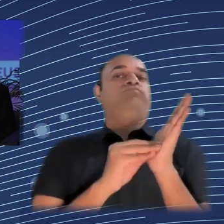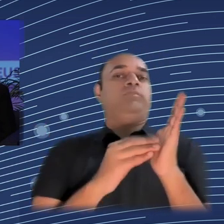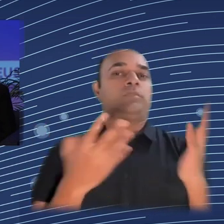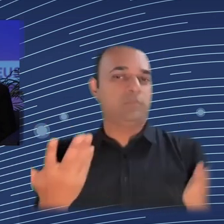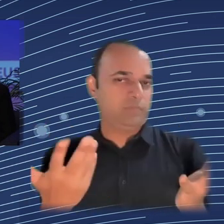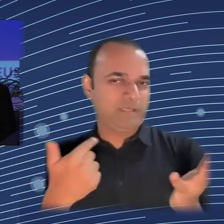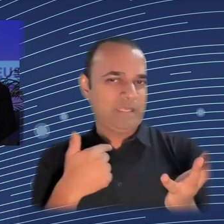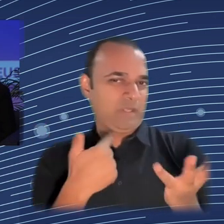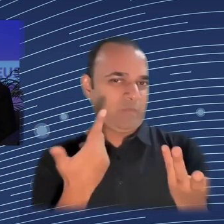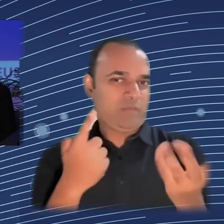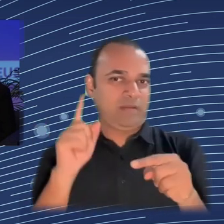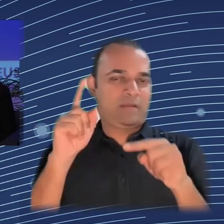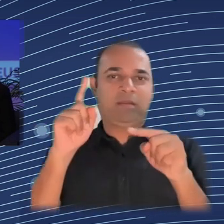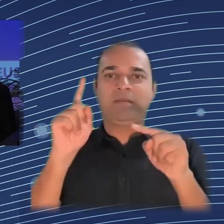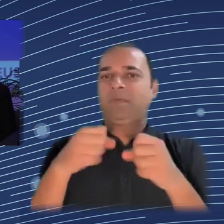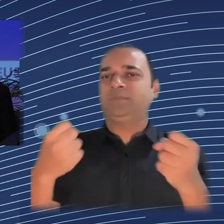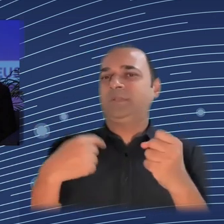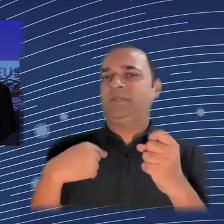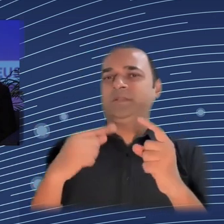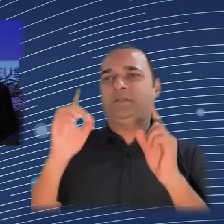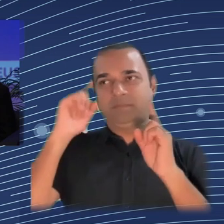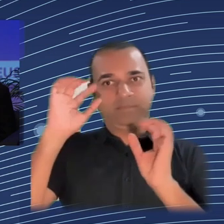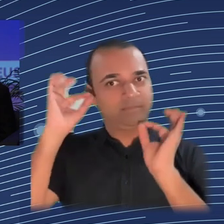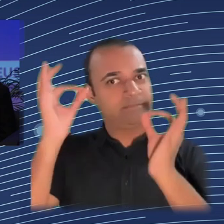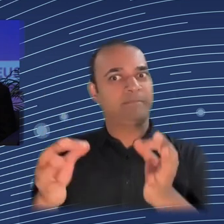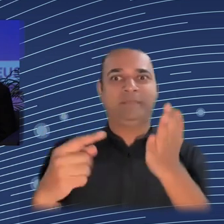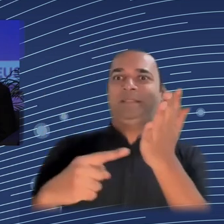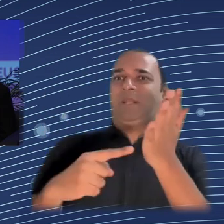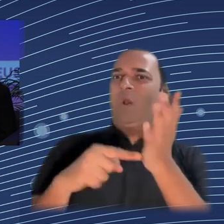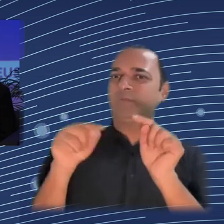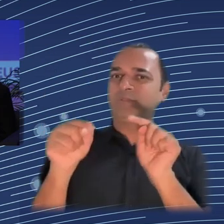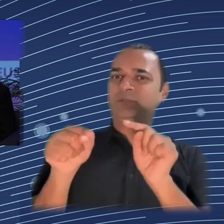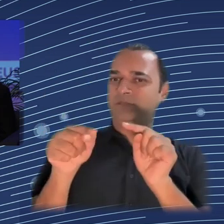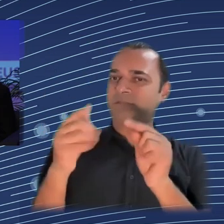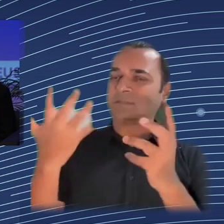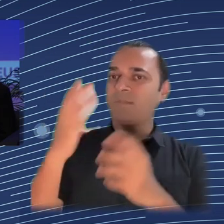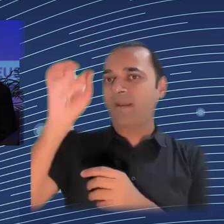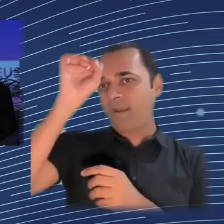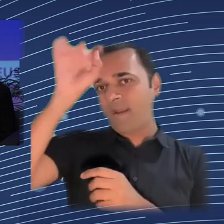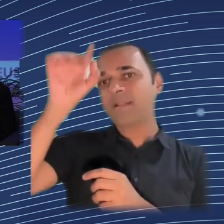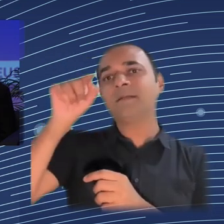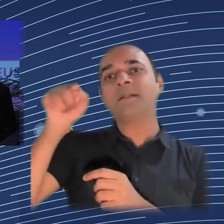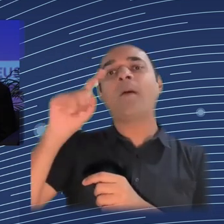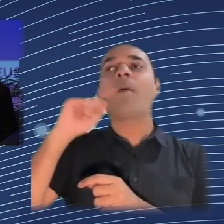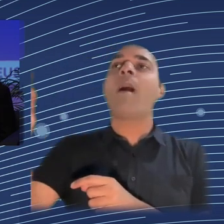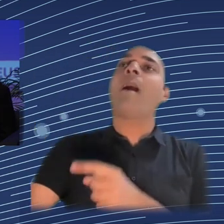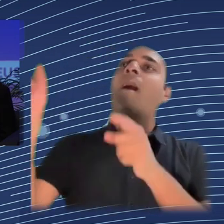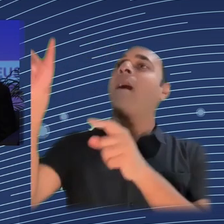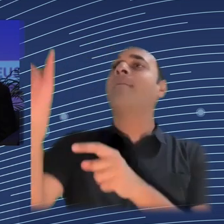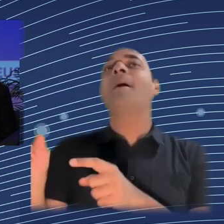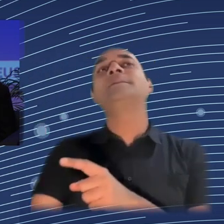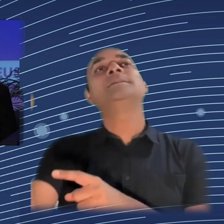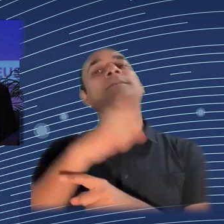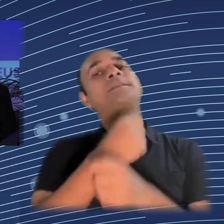systems and what are the effects and implications that they might have on our society, and even how these systems mirror